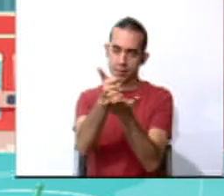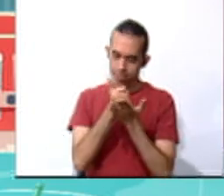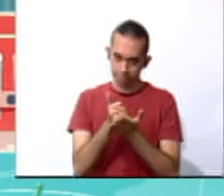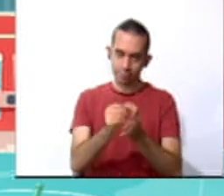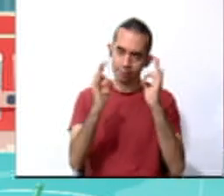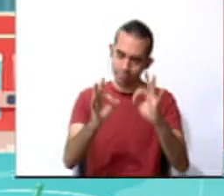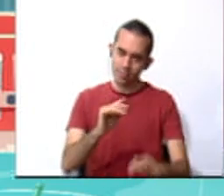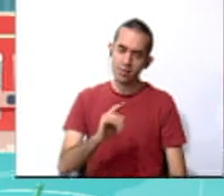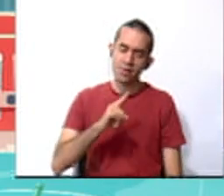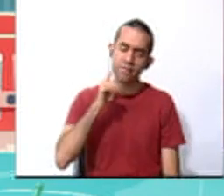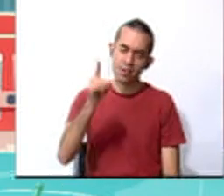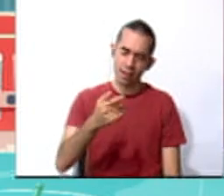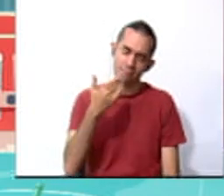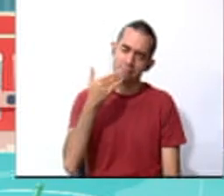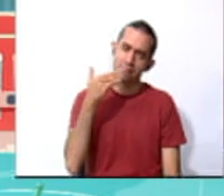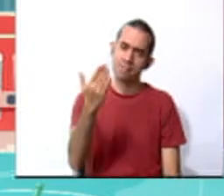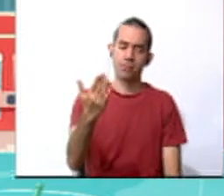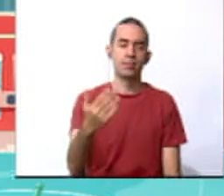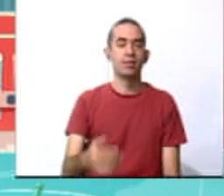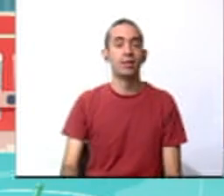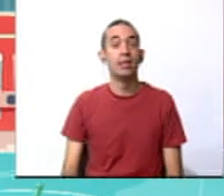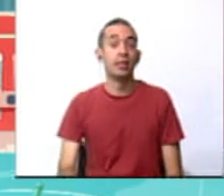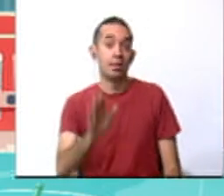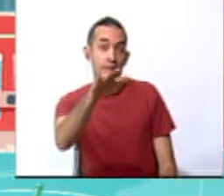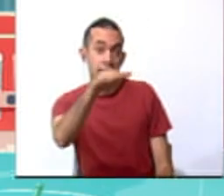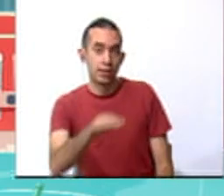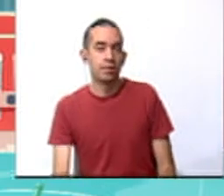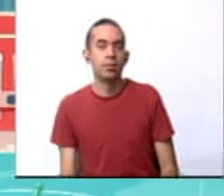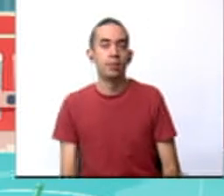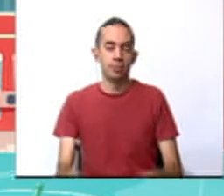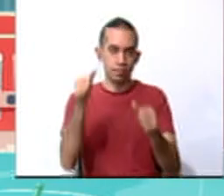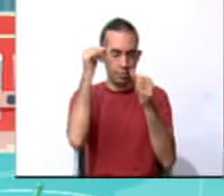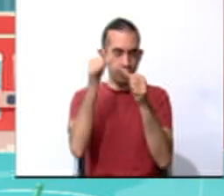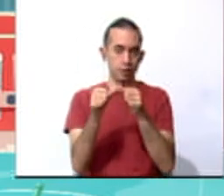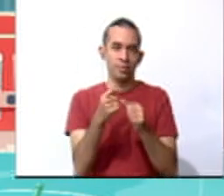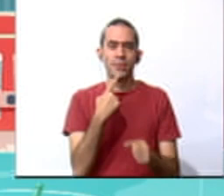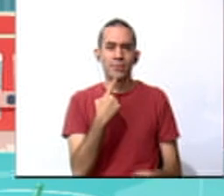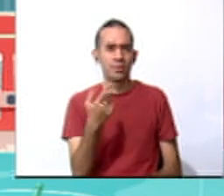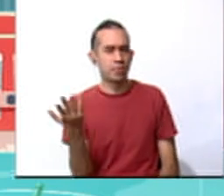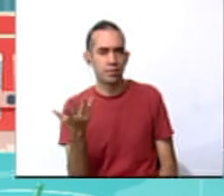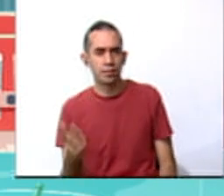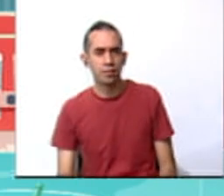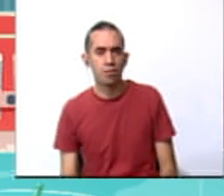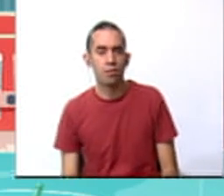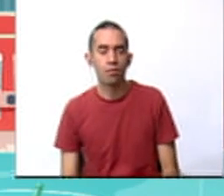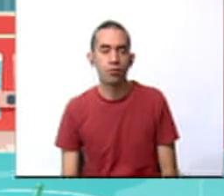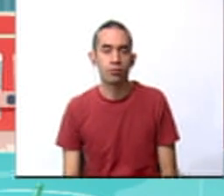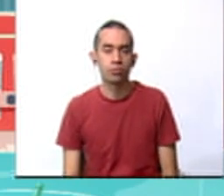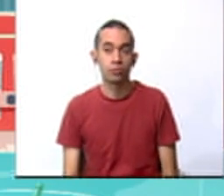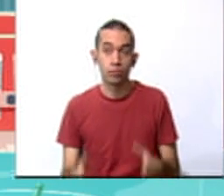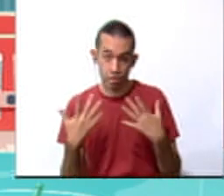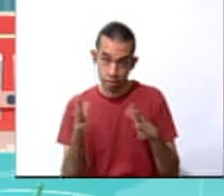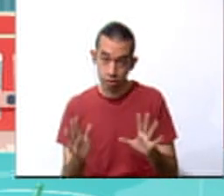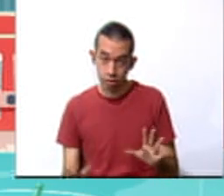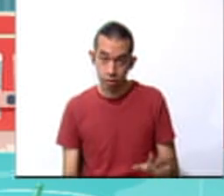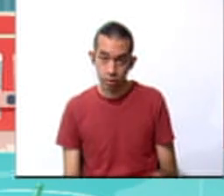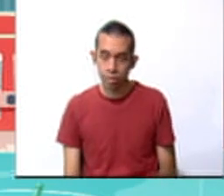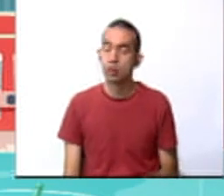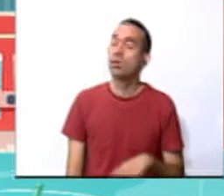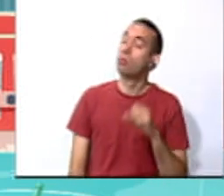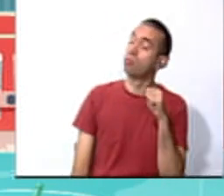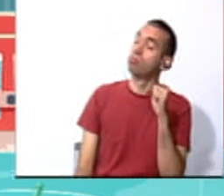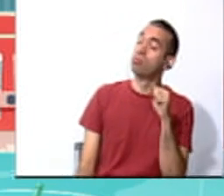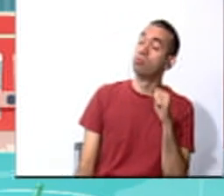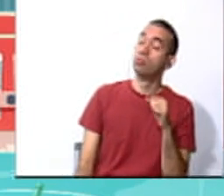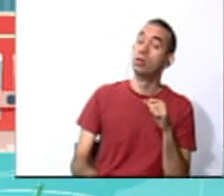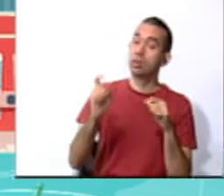really appreciate it. Thank you so much. Now, do you remember what they say? What they said? Yes, we